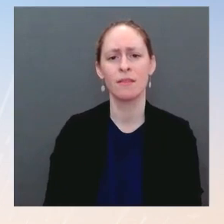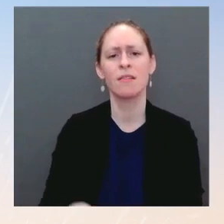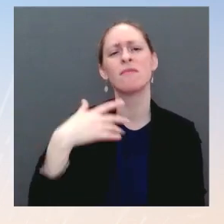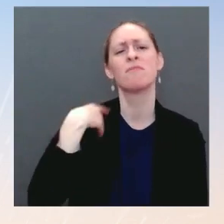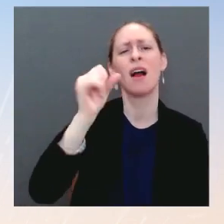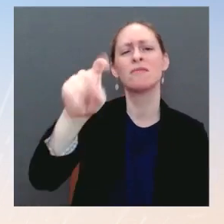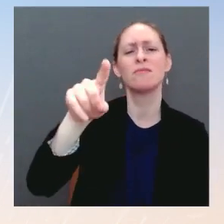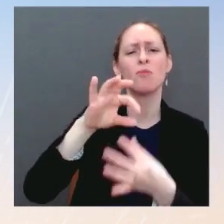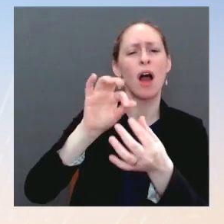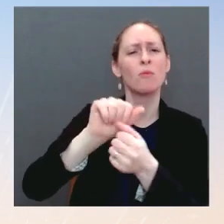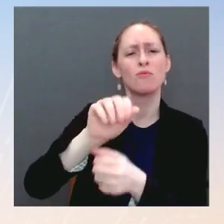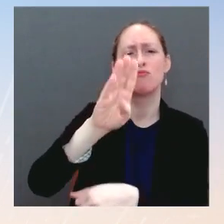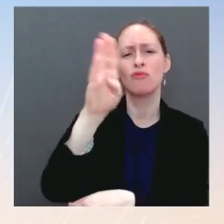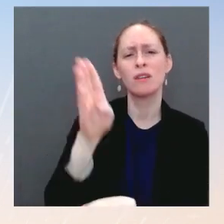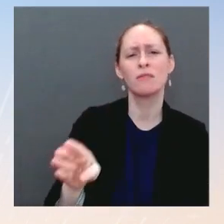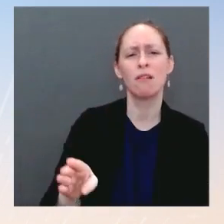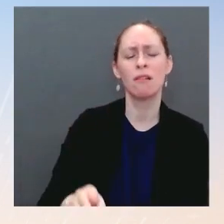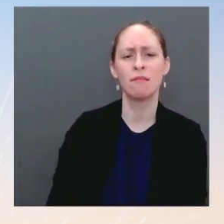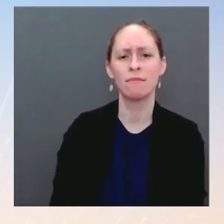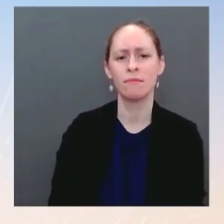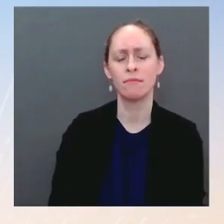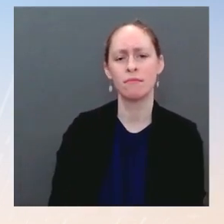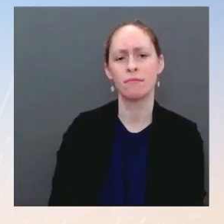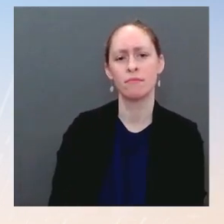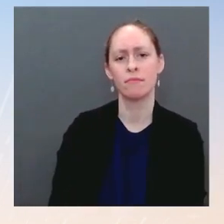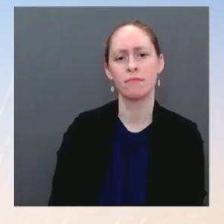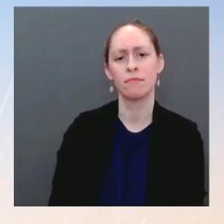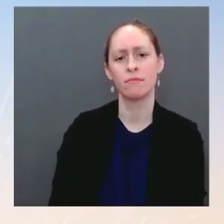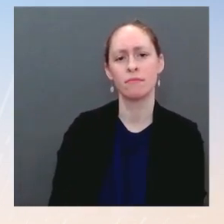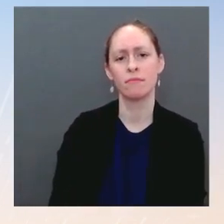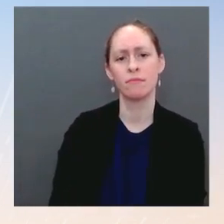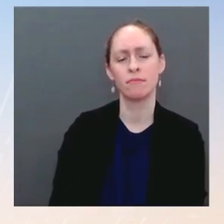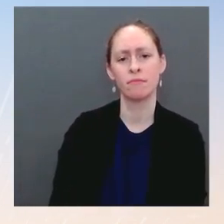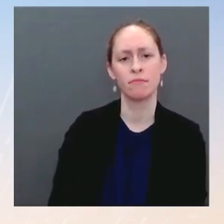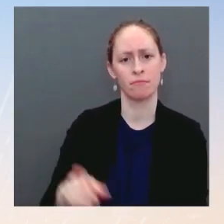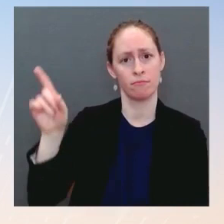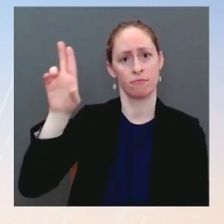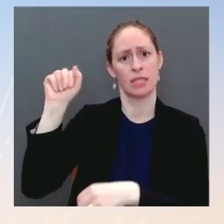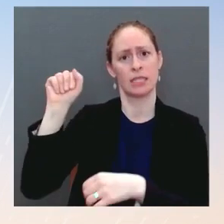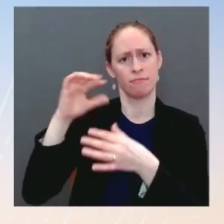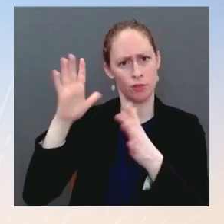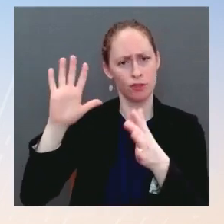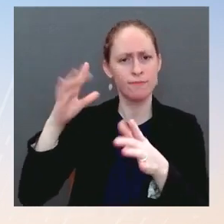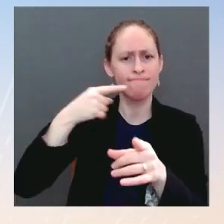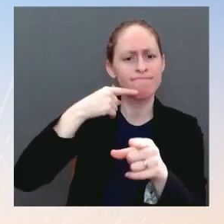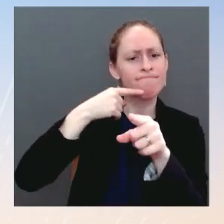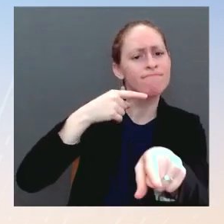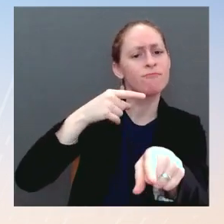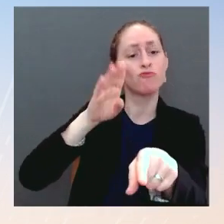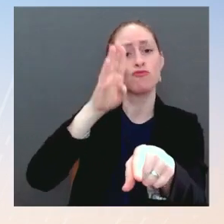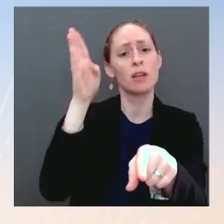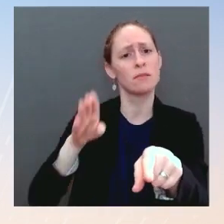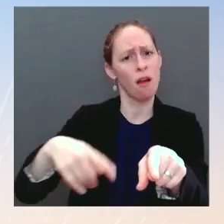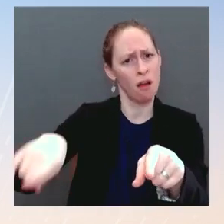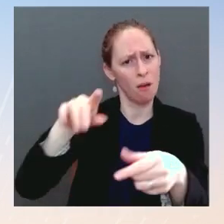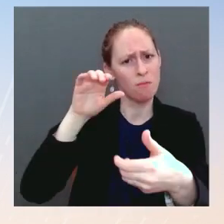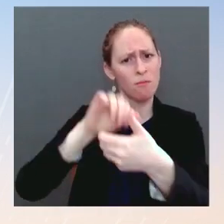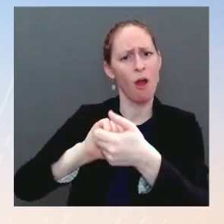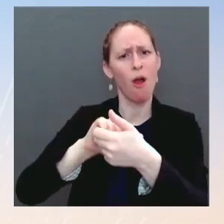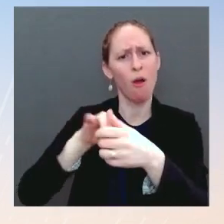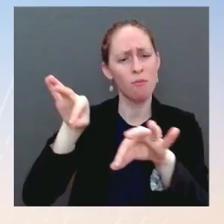partner in the hemisphere. But so far, one year after in office, President Biden hasn't spoken yet with the Brazilian President.